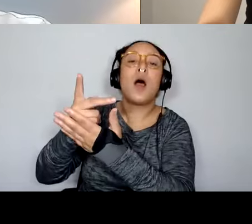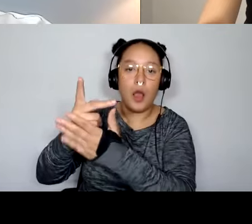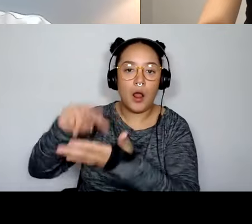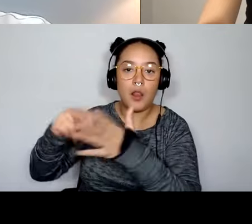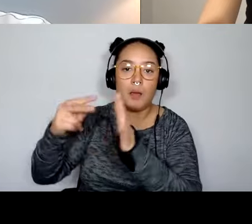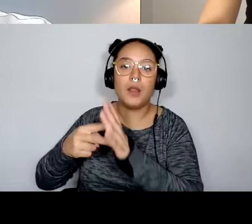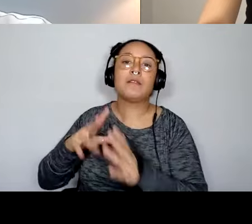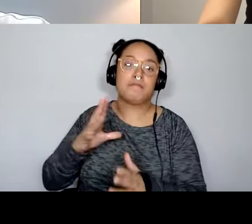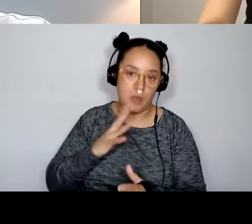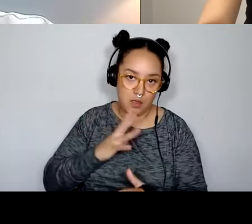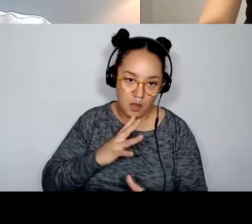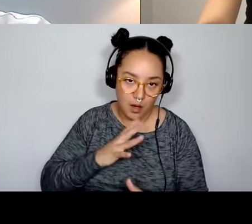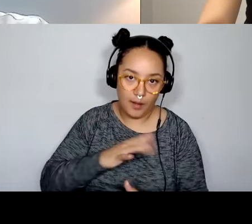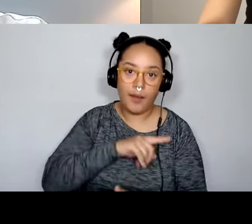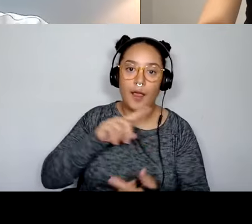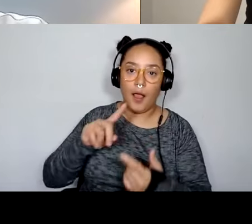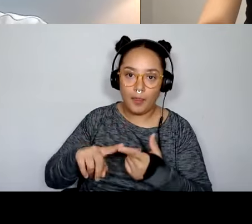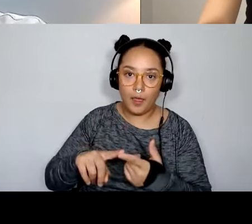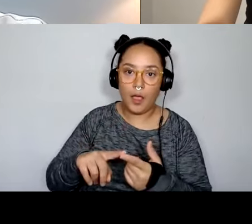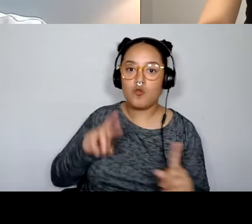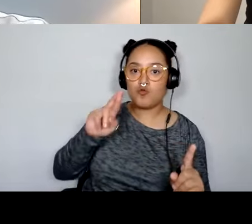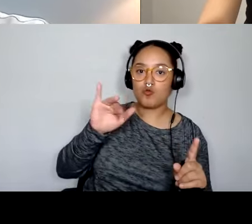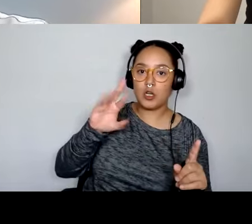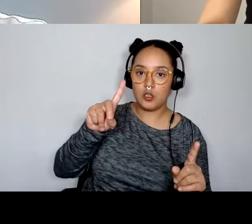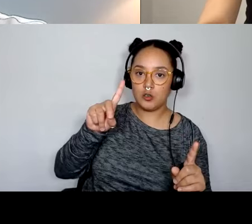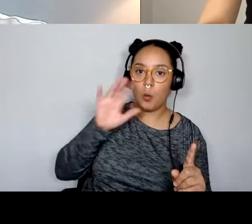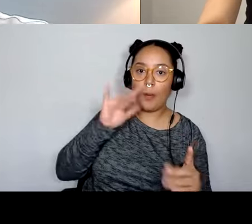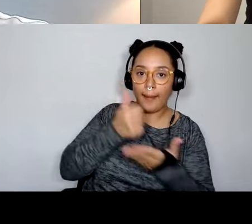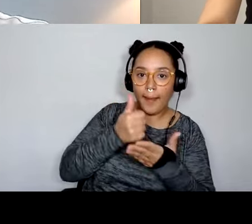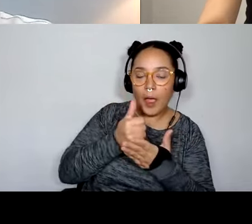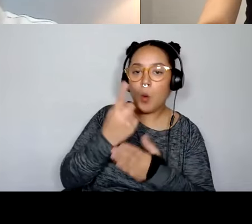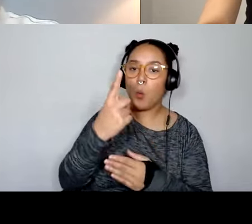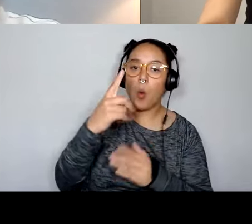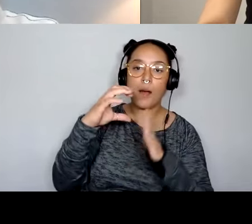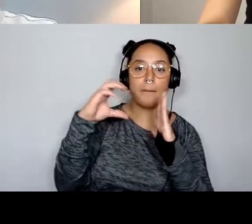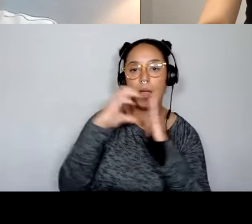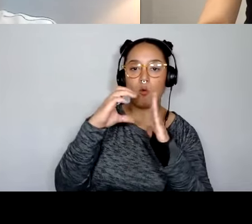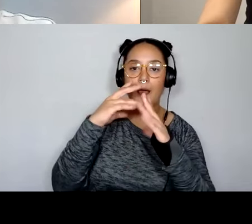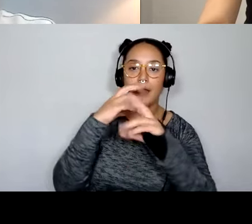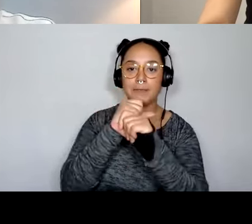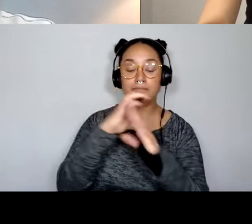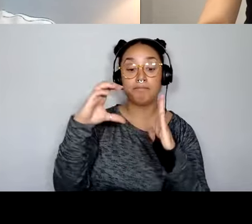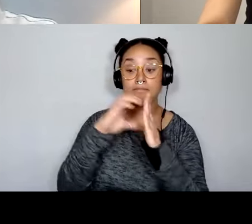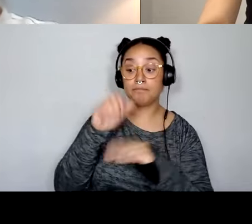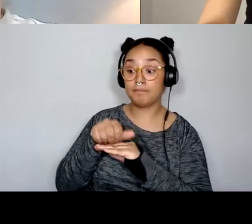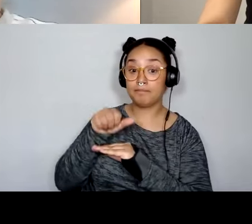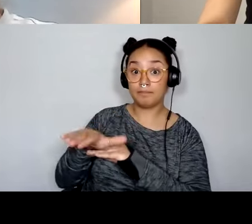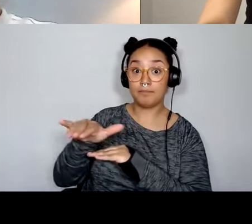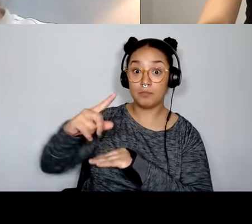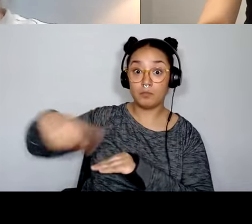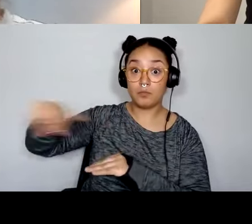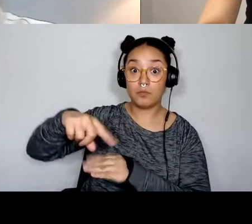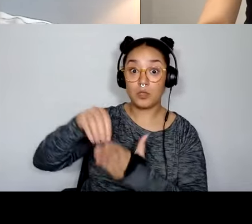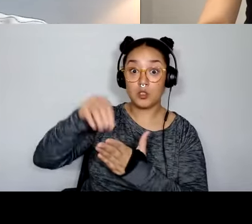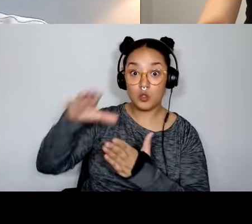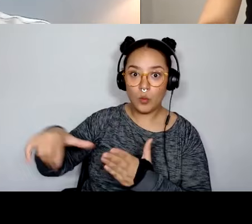you're going to write your challenge with Richard's help out in a sort of one paragraph summary that the students will receive when they're determining